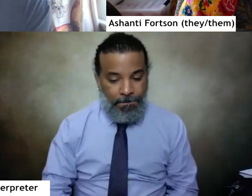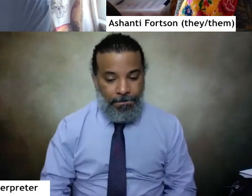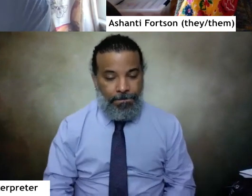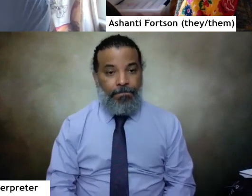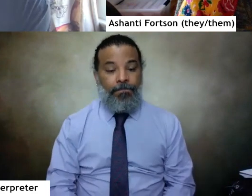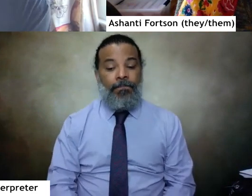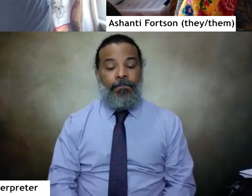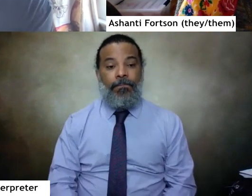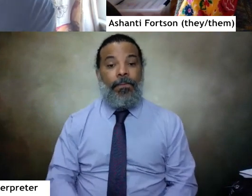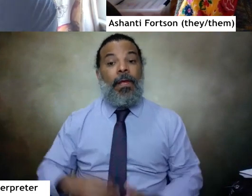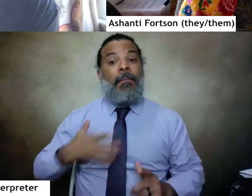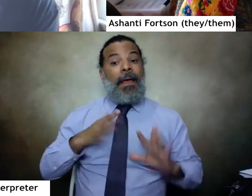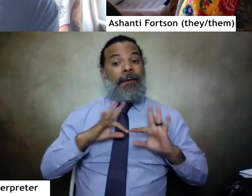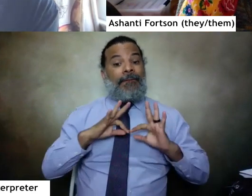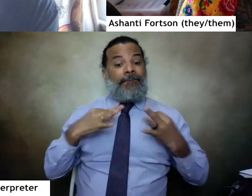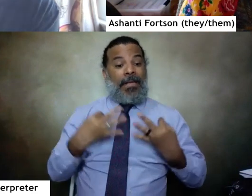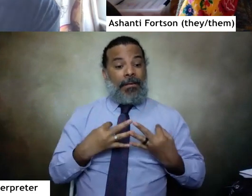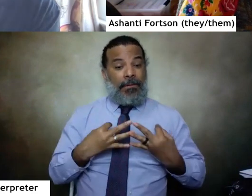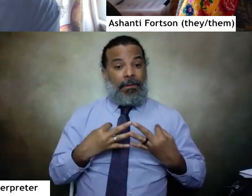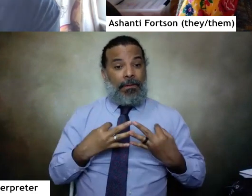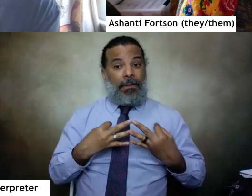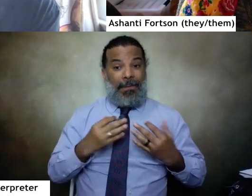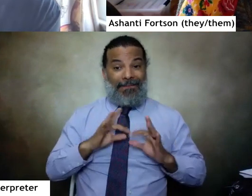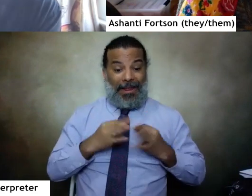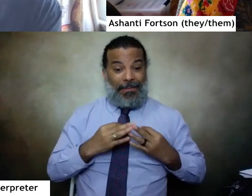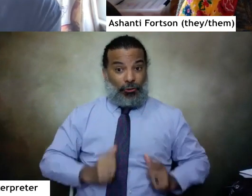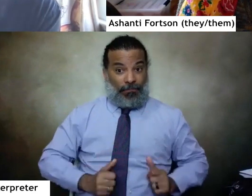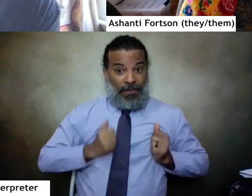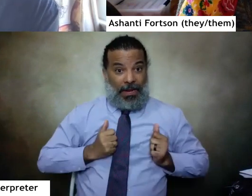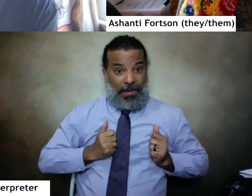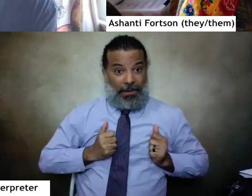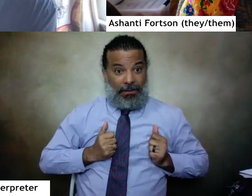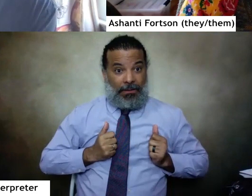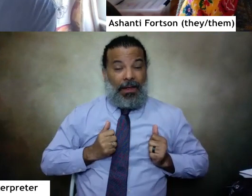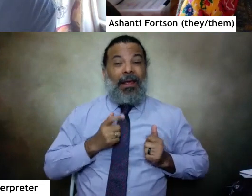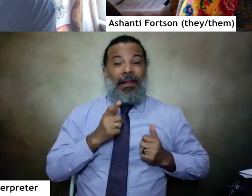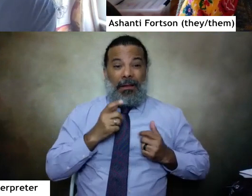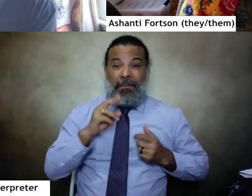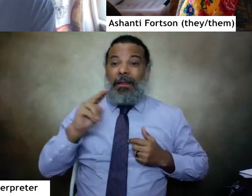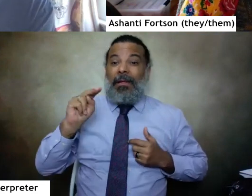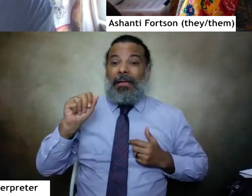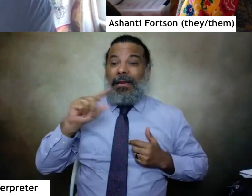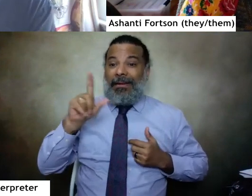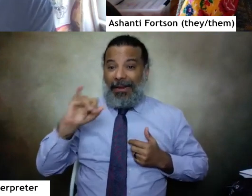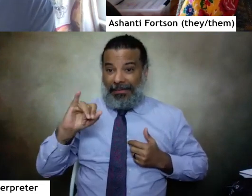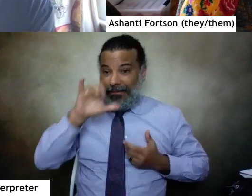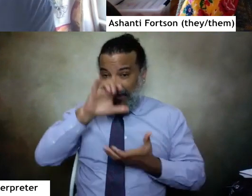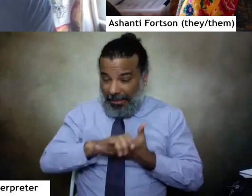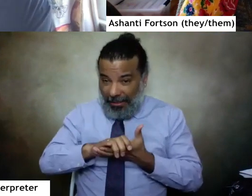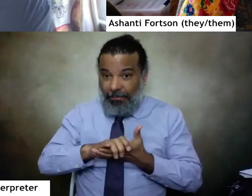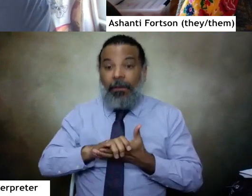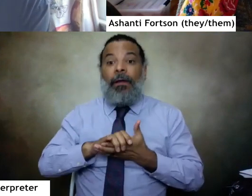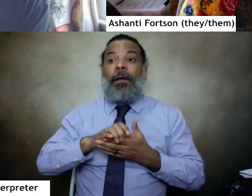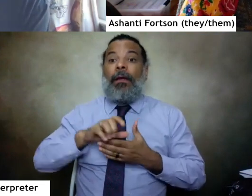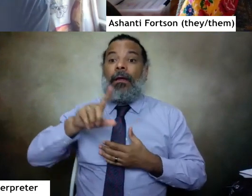My family, my surviving family, internalized the Nazi belief that in